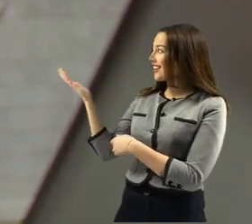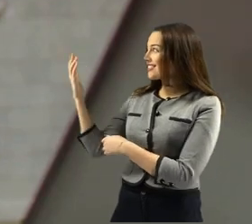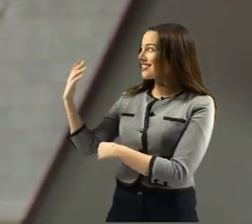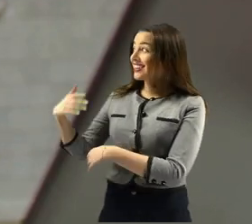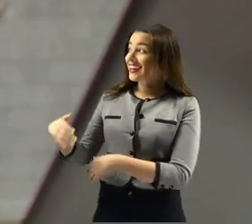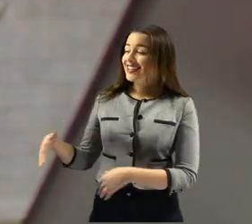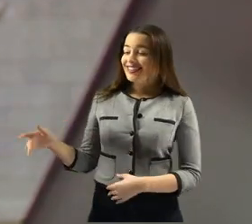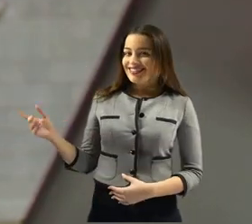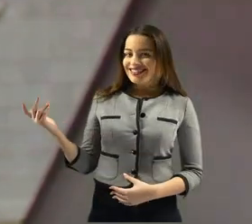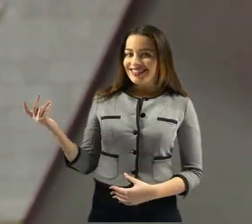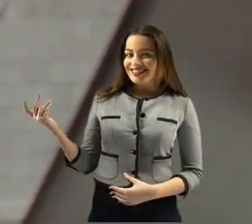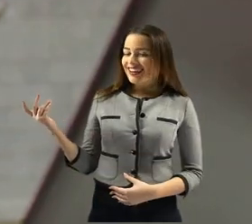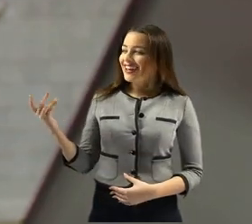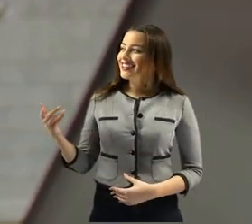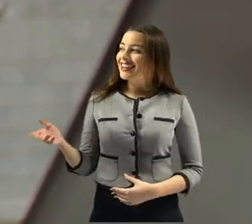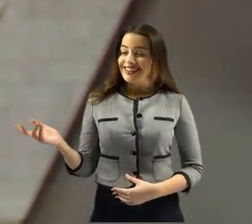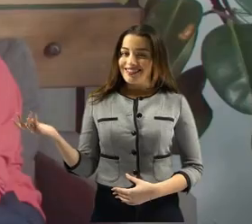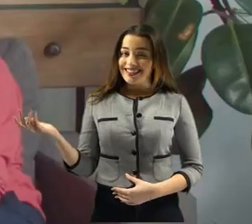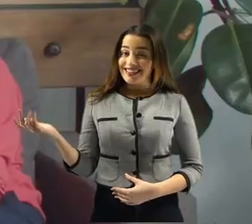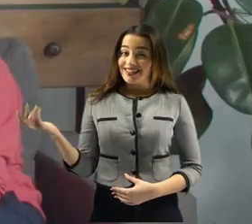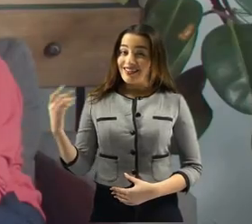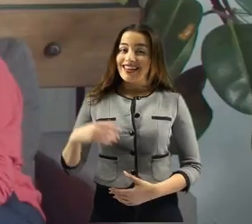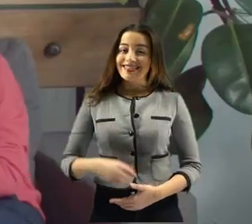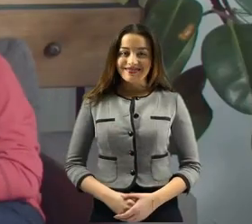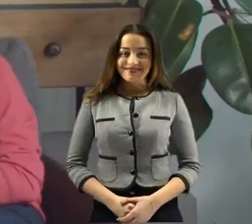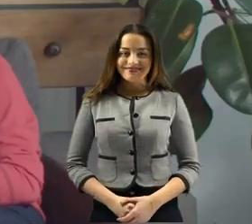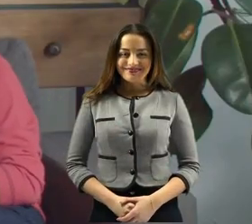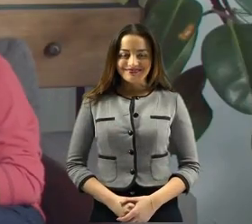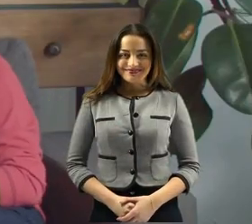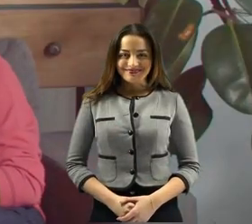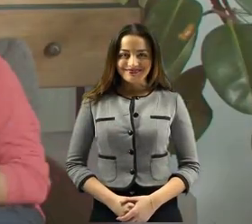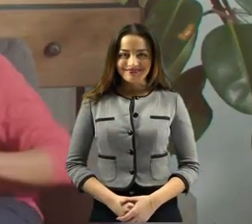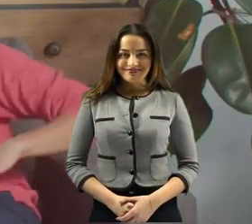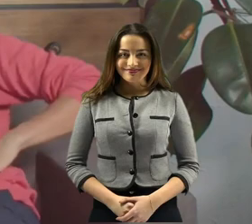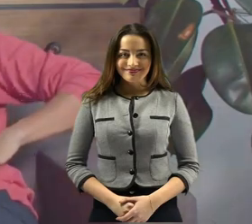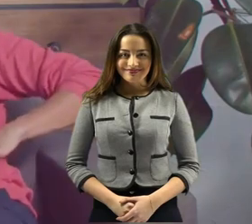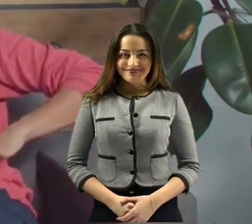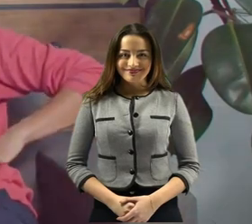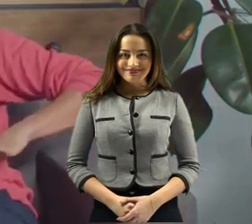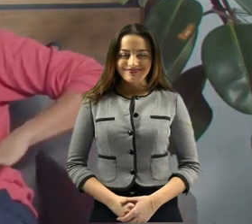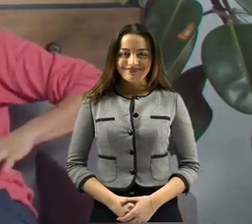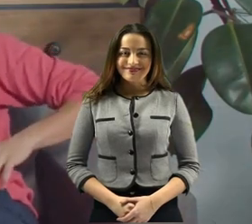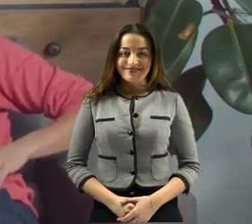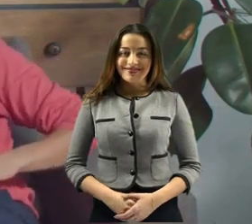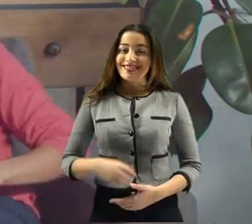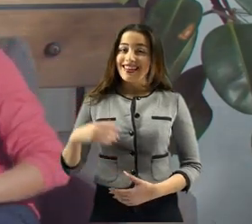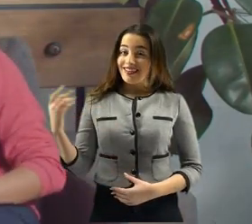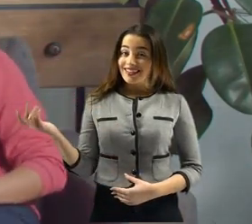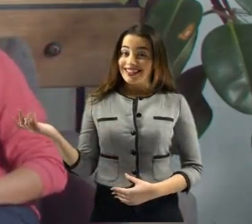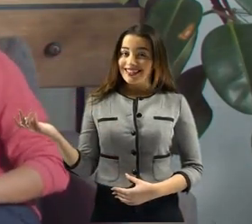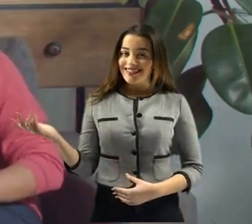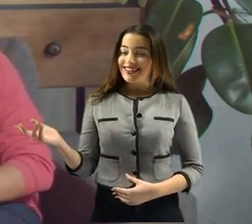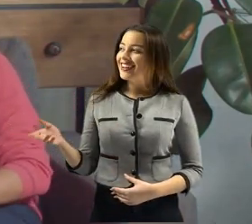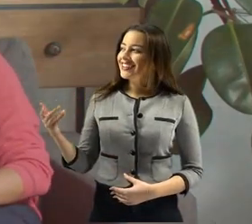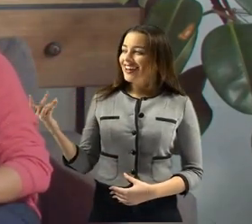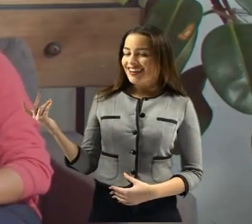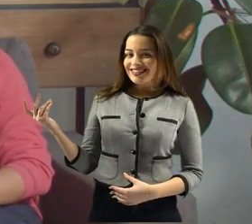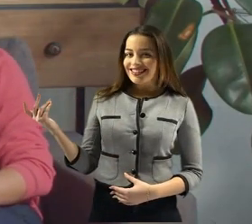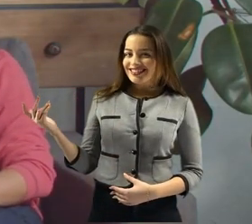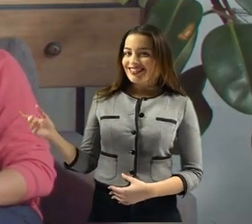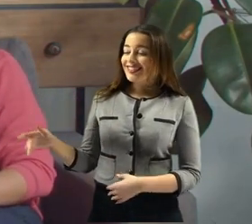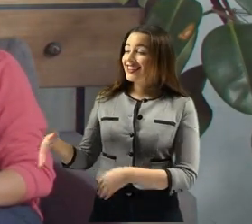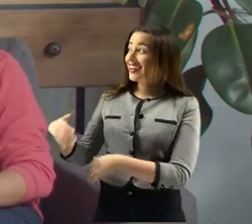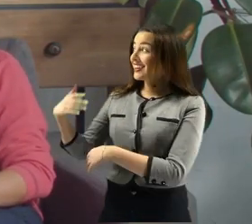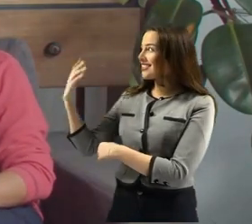tasks involving visual attention and spatial cognition. For instance, they can be faster at locating objects in a complex visual